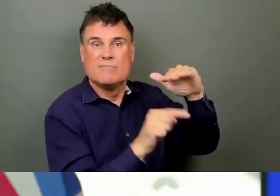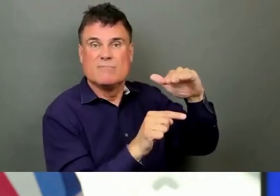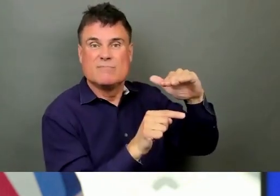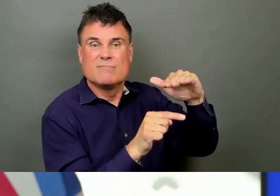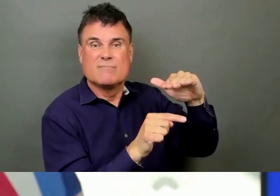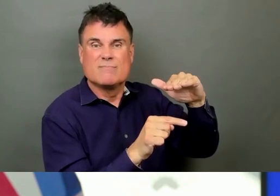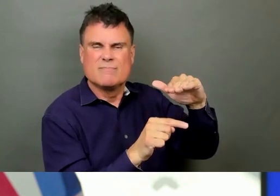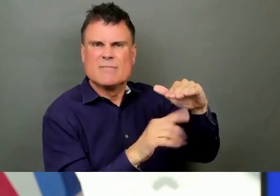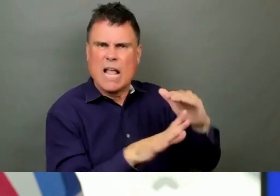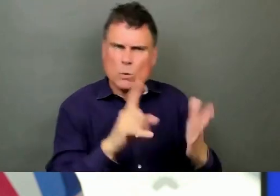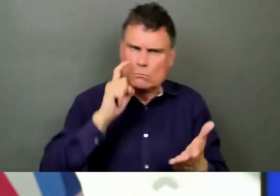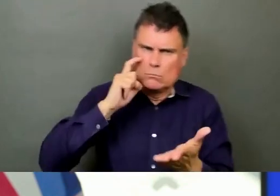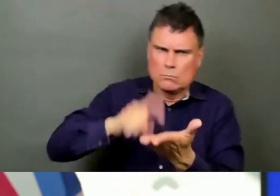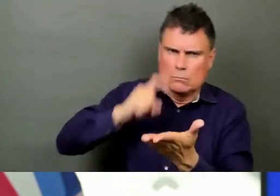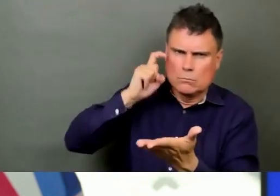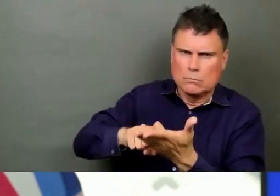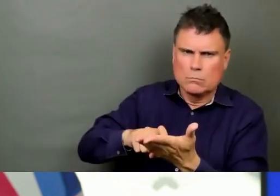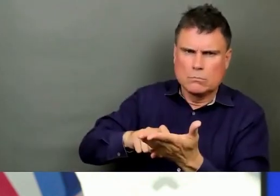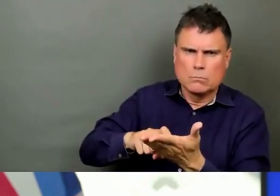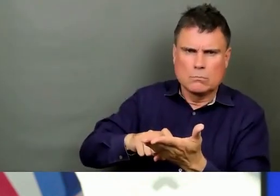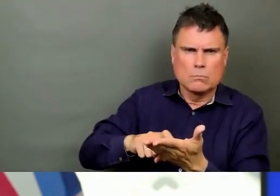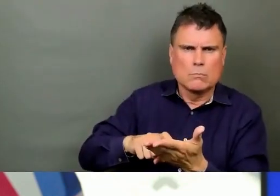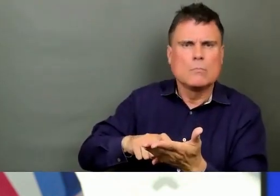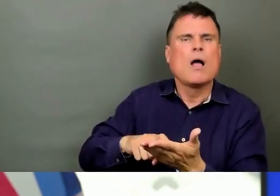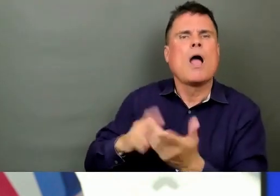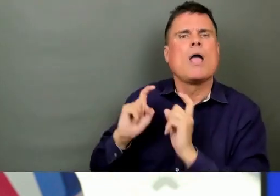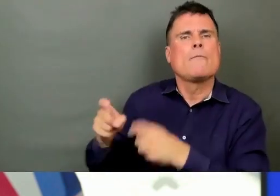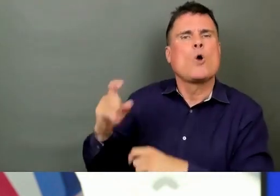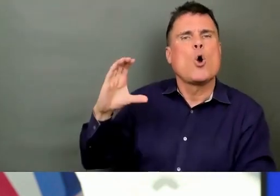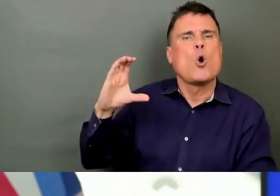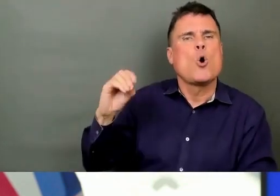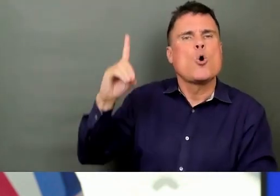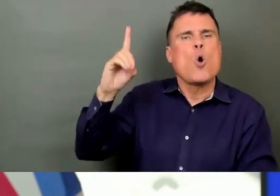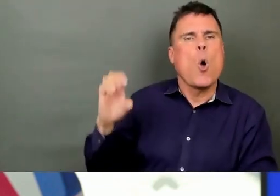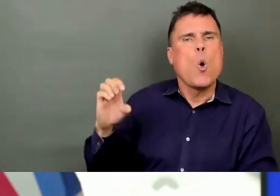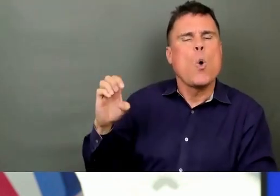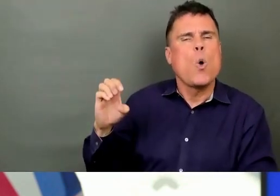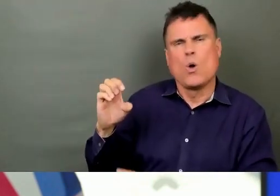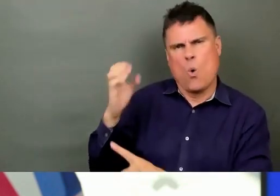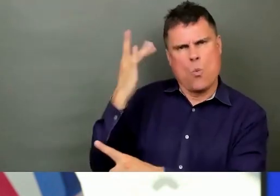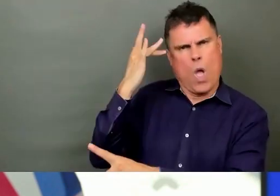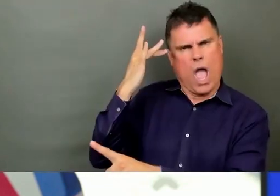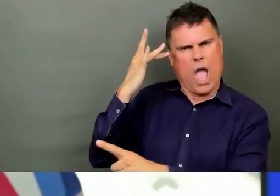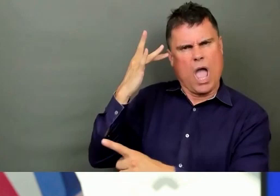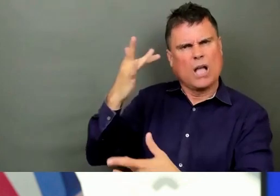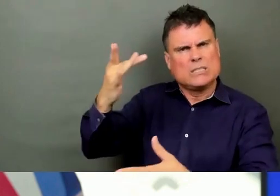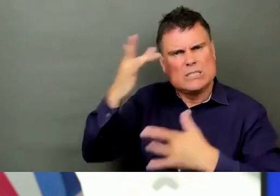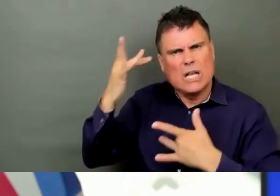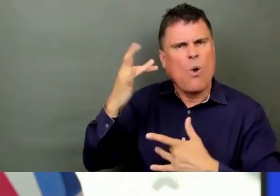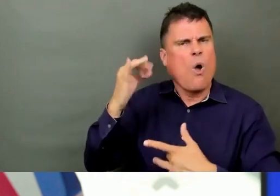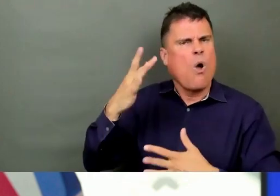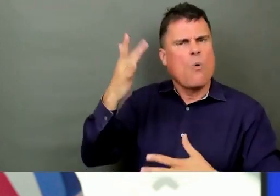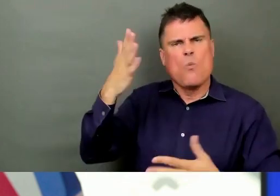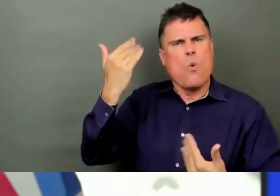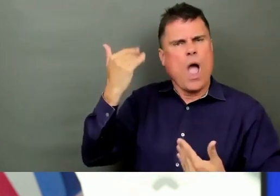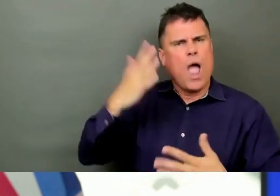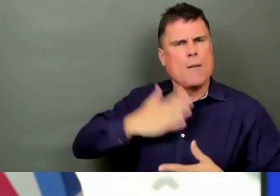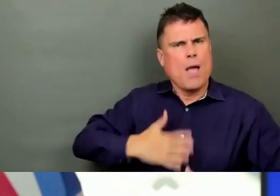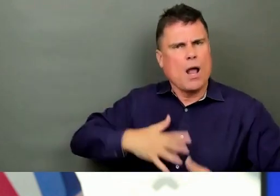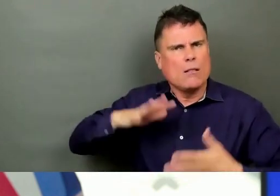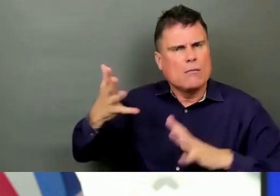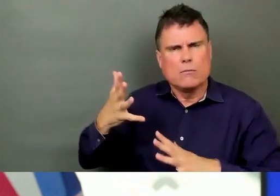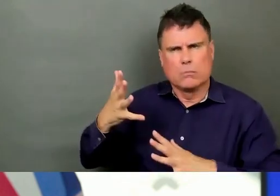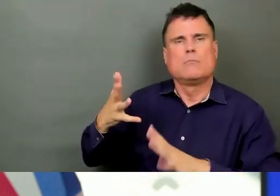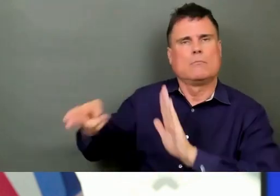Now it's time to use them to the best of their ability and to harness them. We've really seen the power of displaying